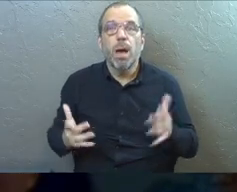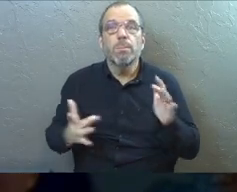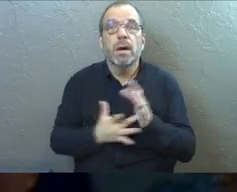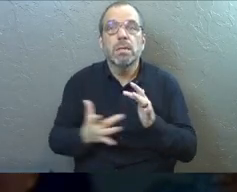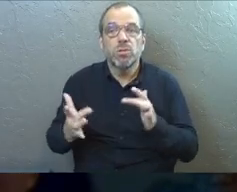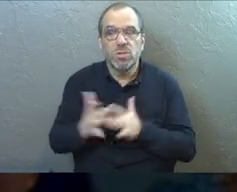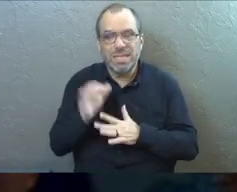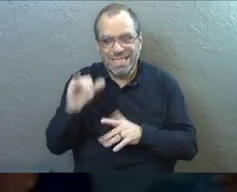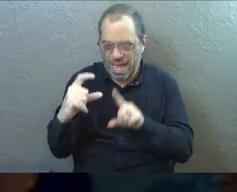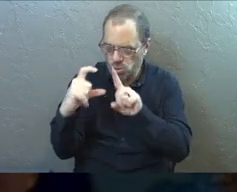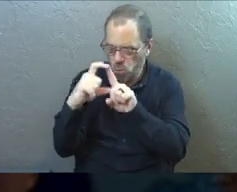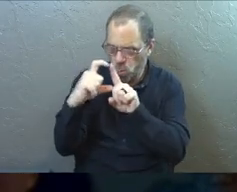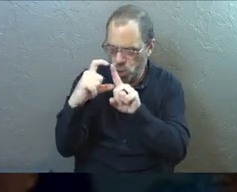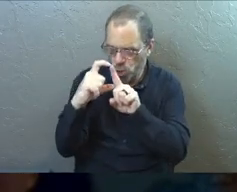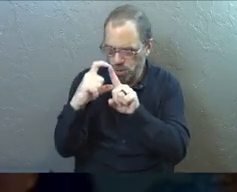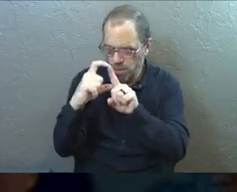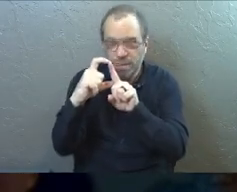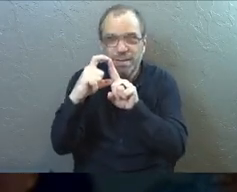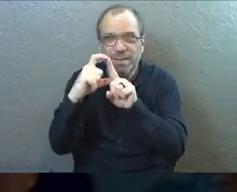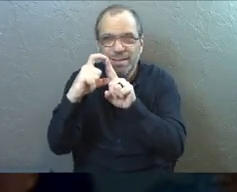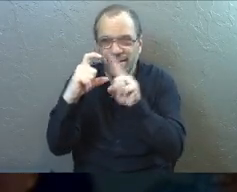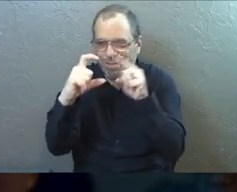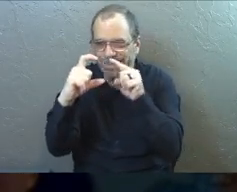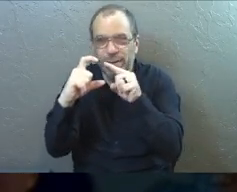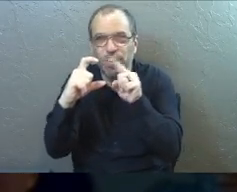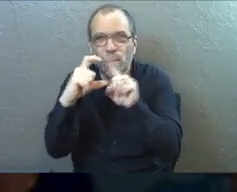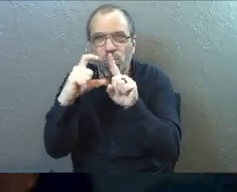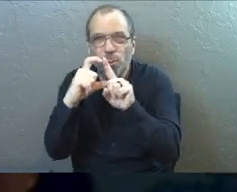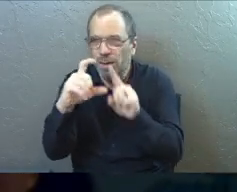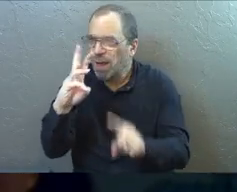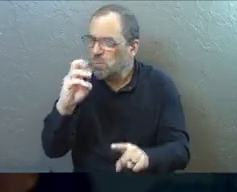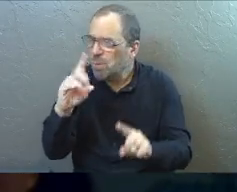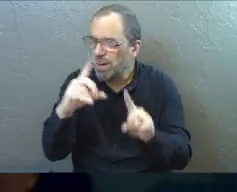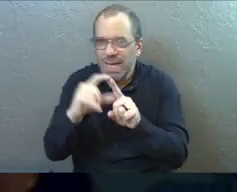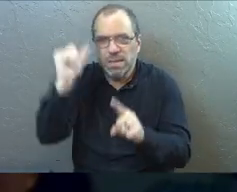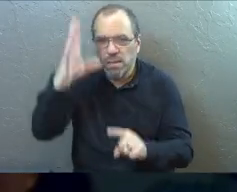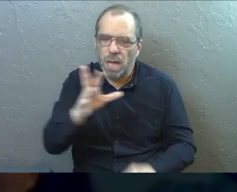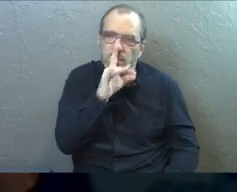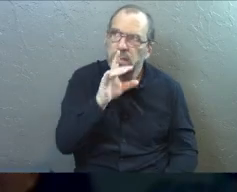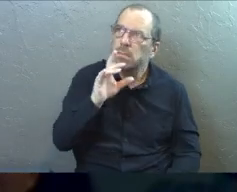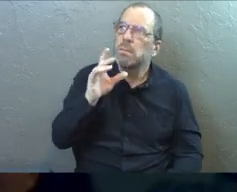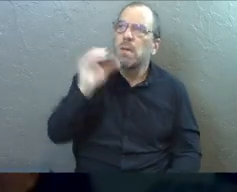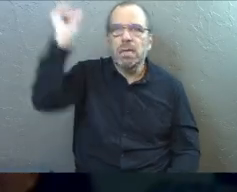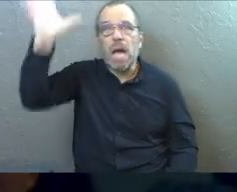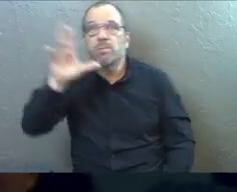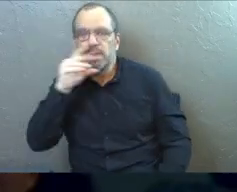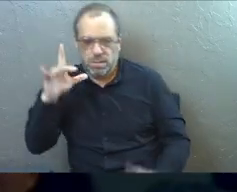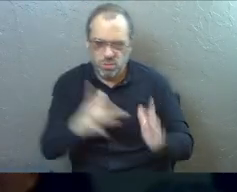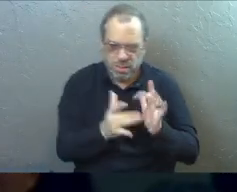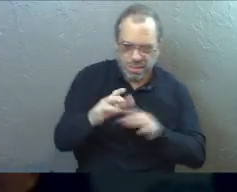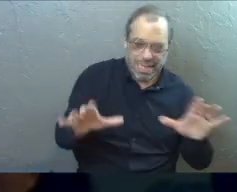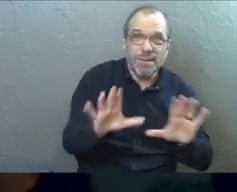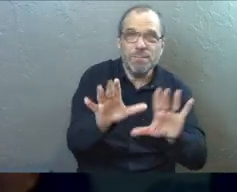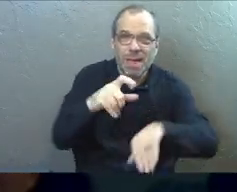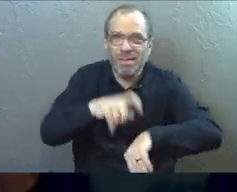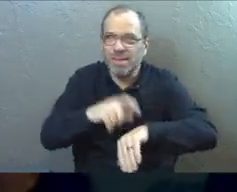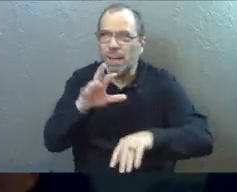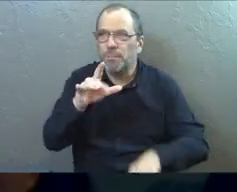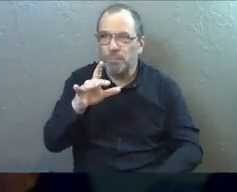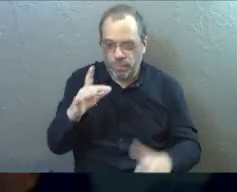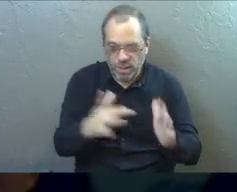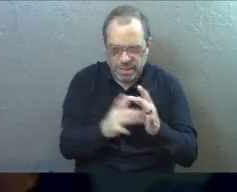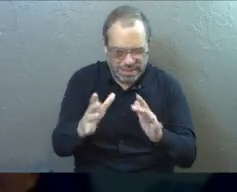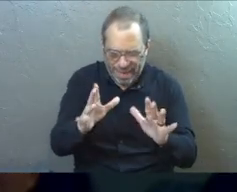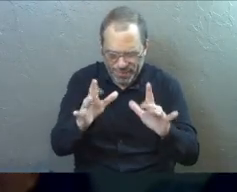That Jesus is the word. He is what, you know, God speaks and Jesus does. And there's a cool moment where Jesus